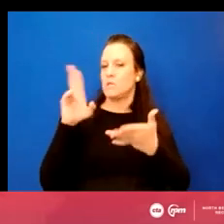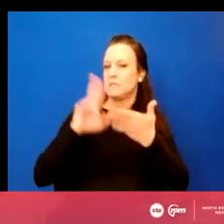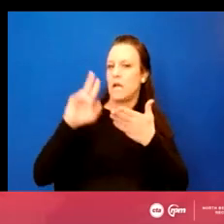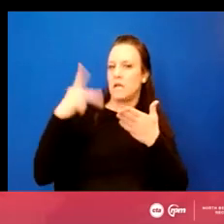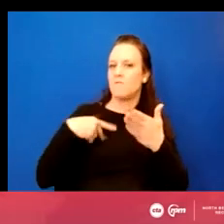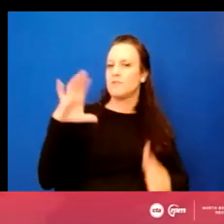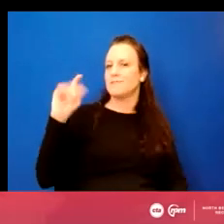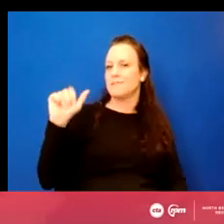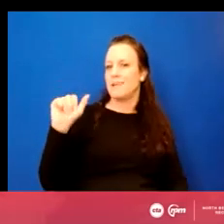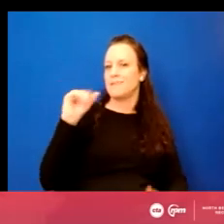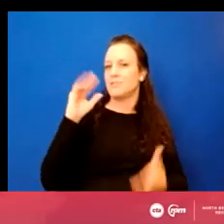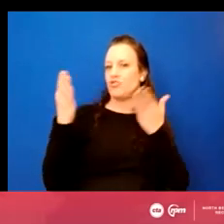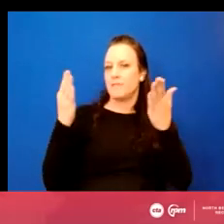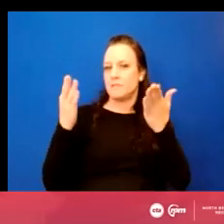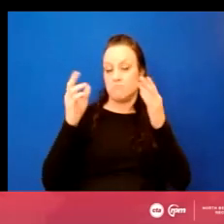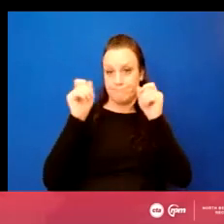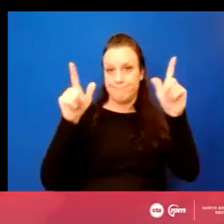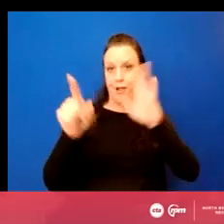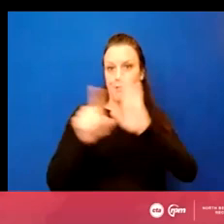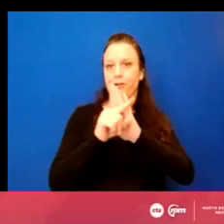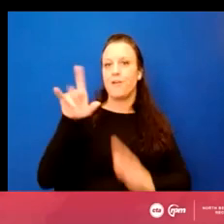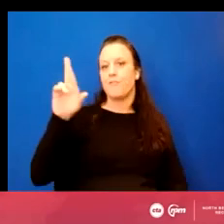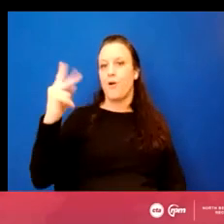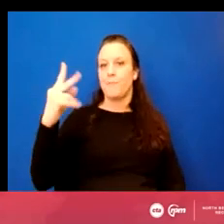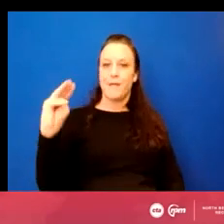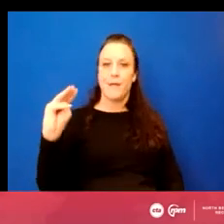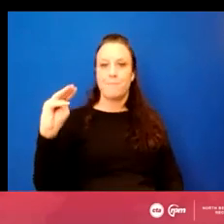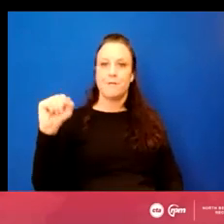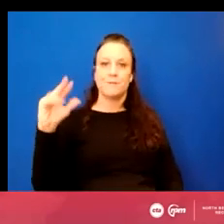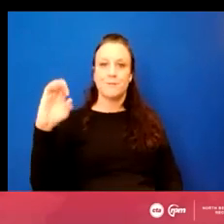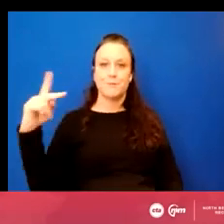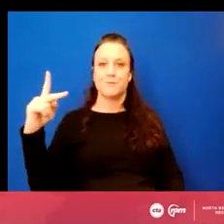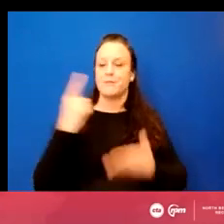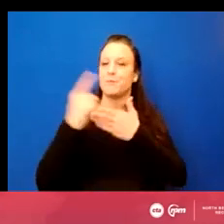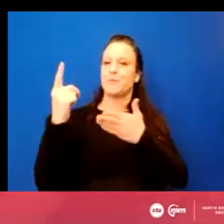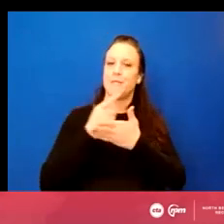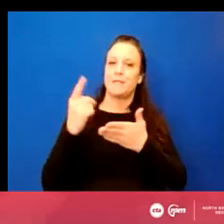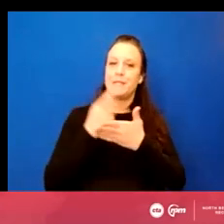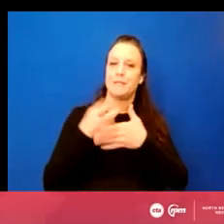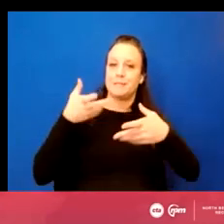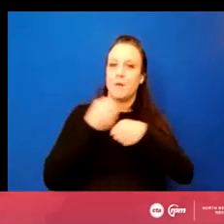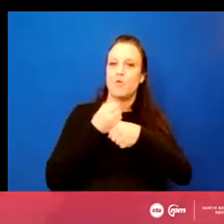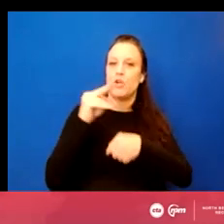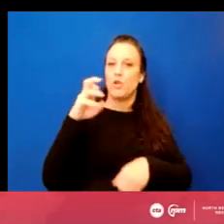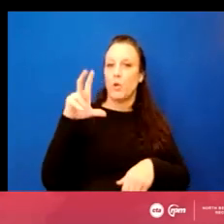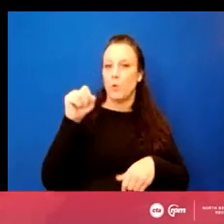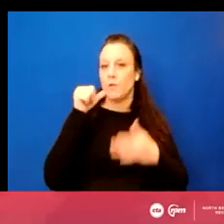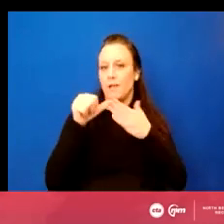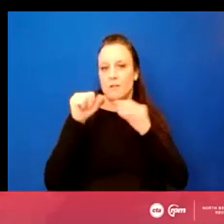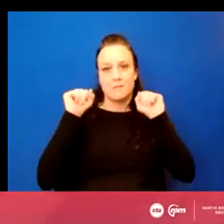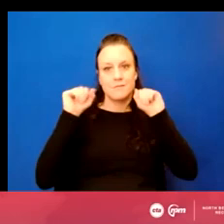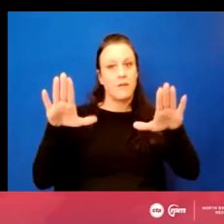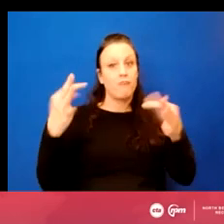CTA service alerts as well as the RPM scoop, which is our weekly construction project summary newsletter that is sent every Friday.